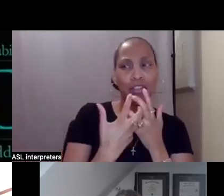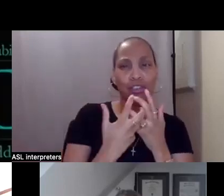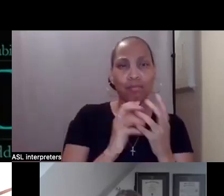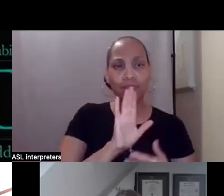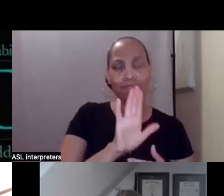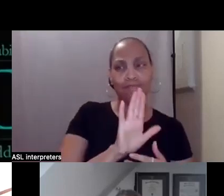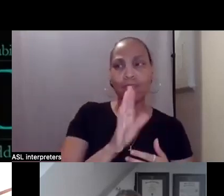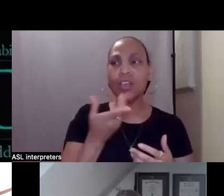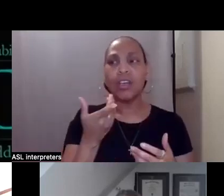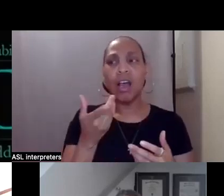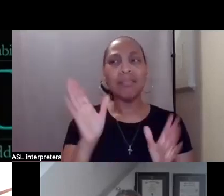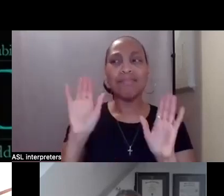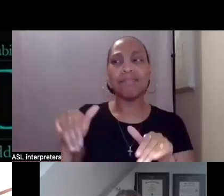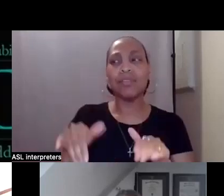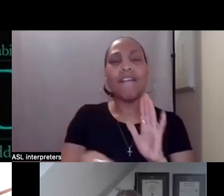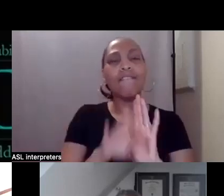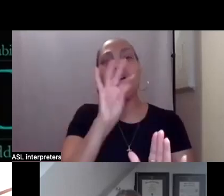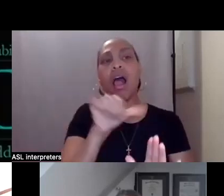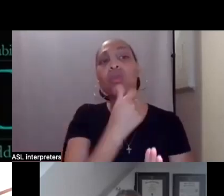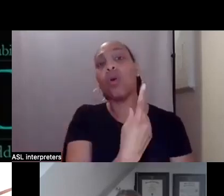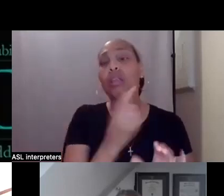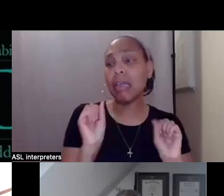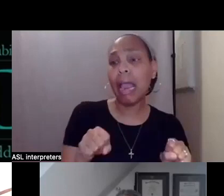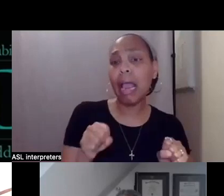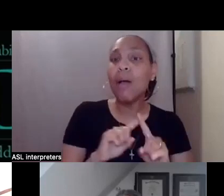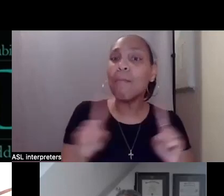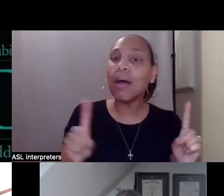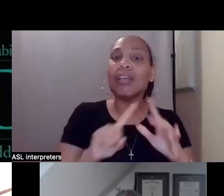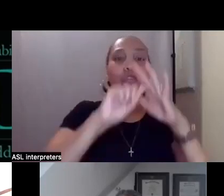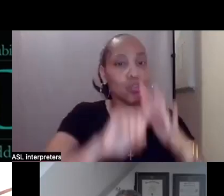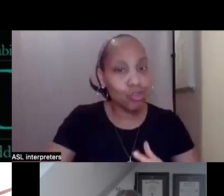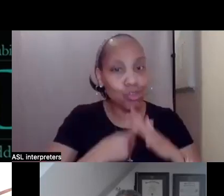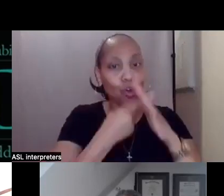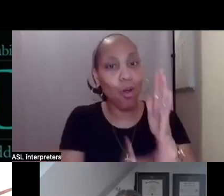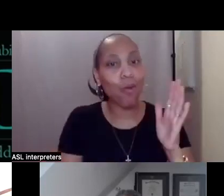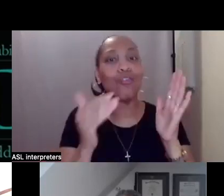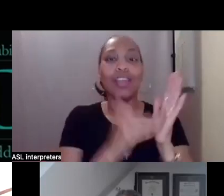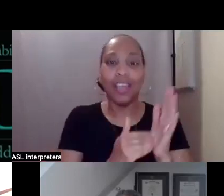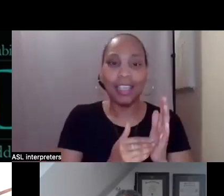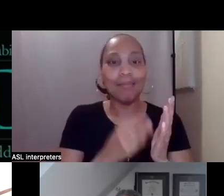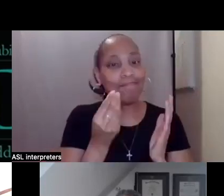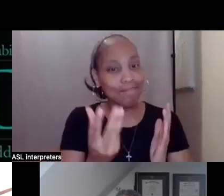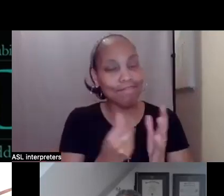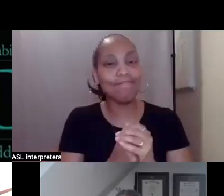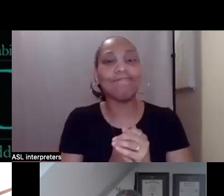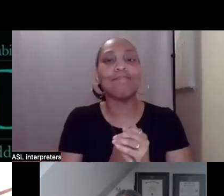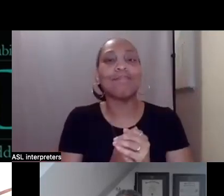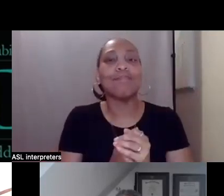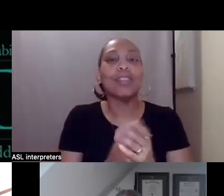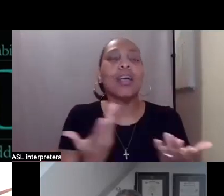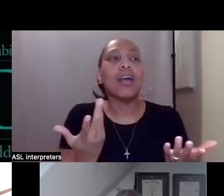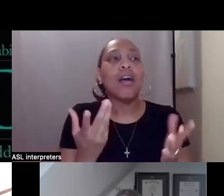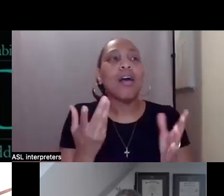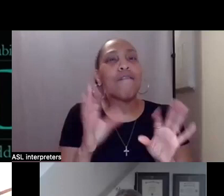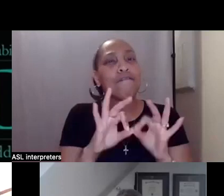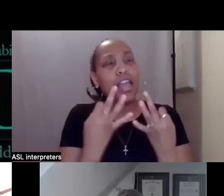can go find one that does, but then you're sort of starting the relationships all over again. Um, I've heard from my families, uh,